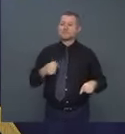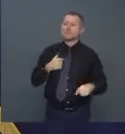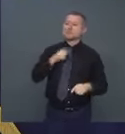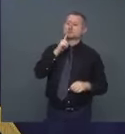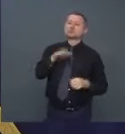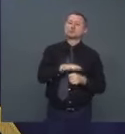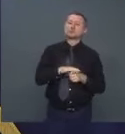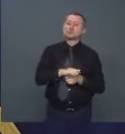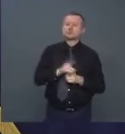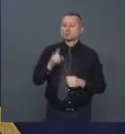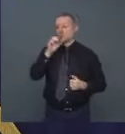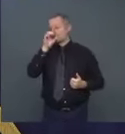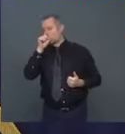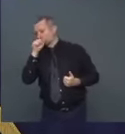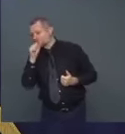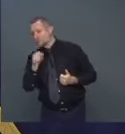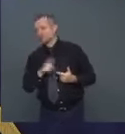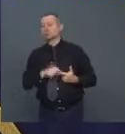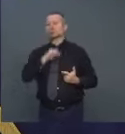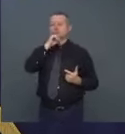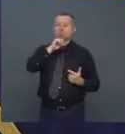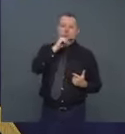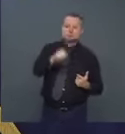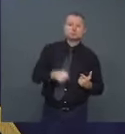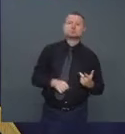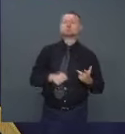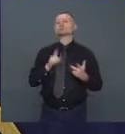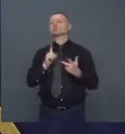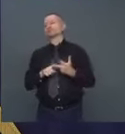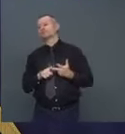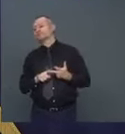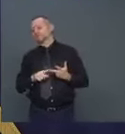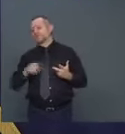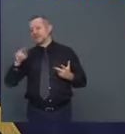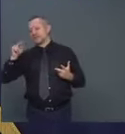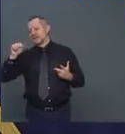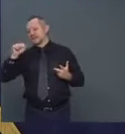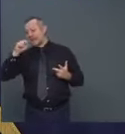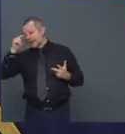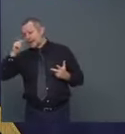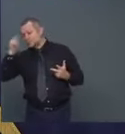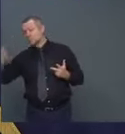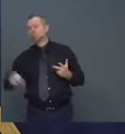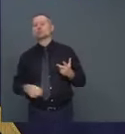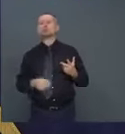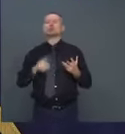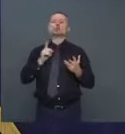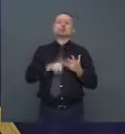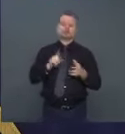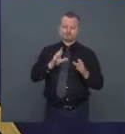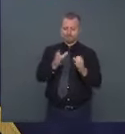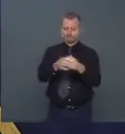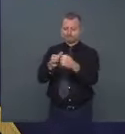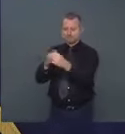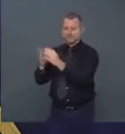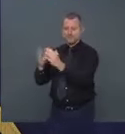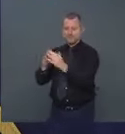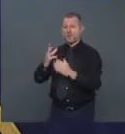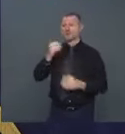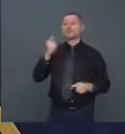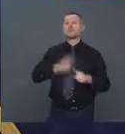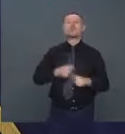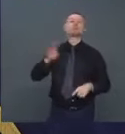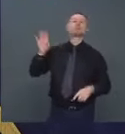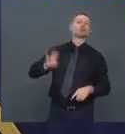Rockland, uh, Nassau community, and, uh, Brooklyn is the